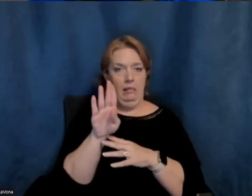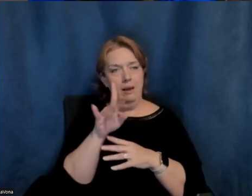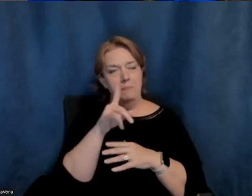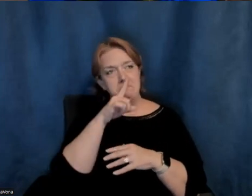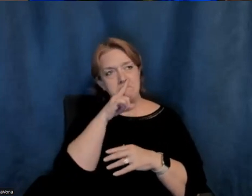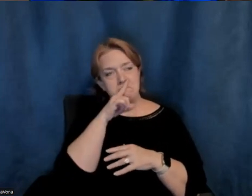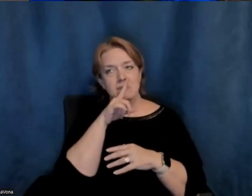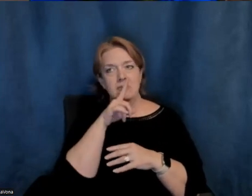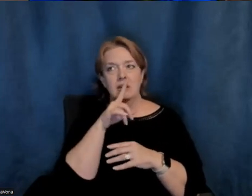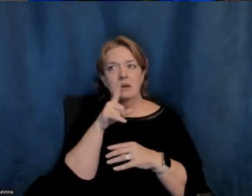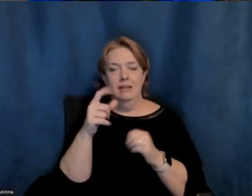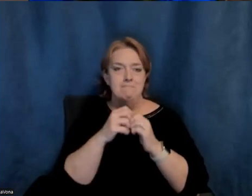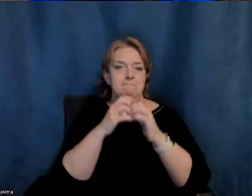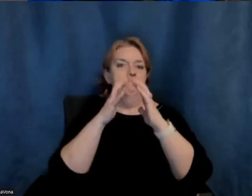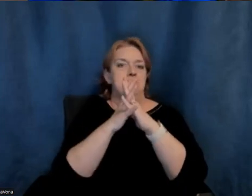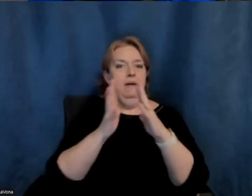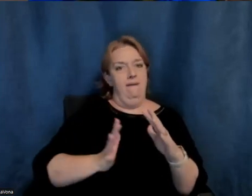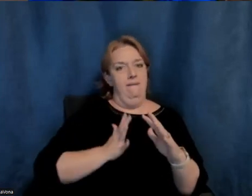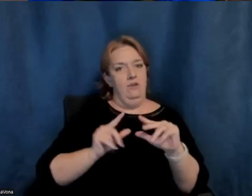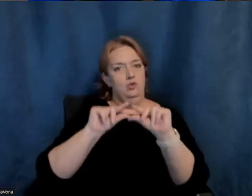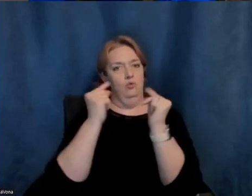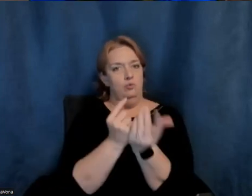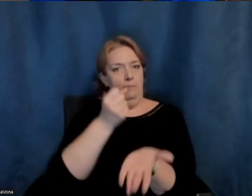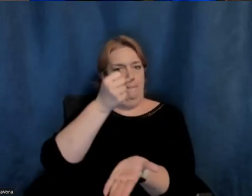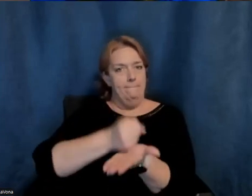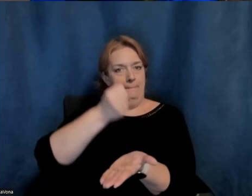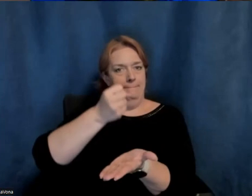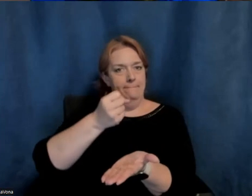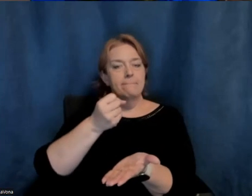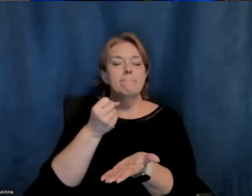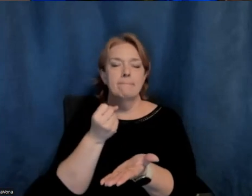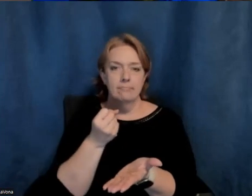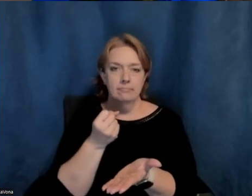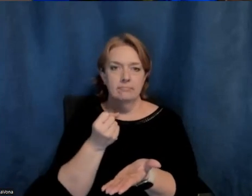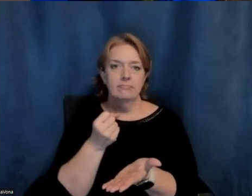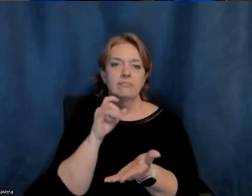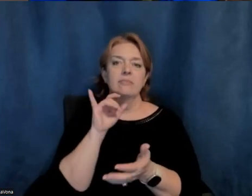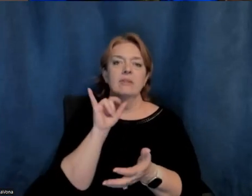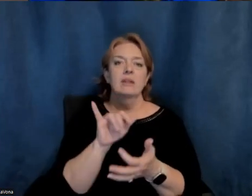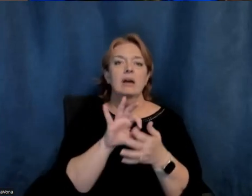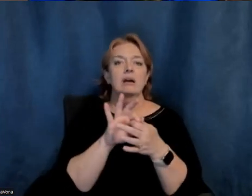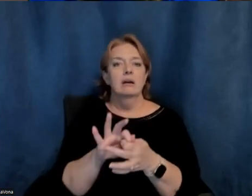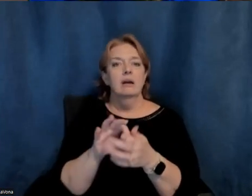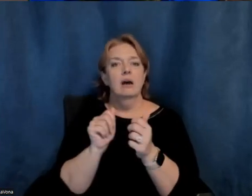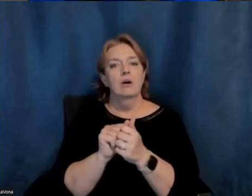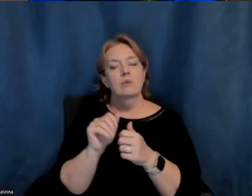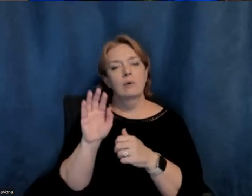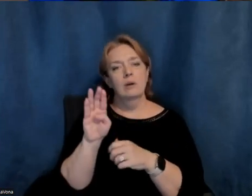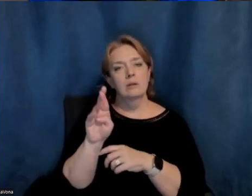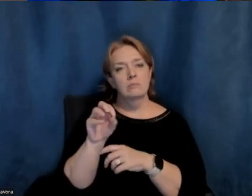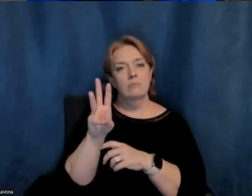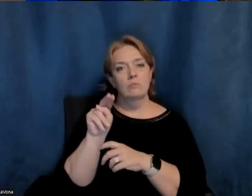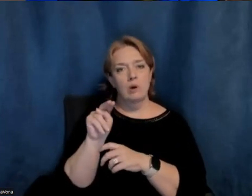which the association with the Brown County Art Gallery was